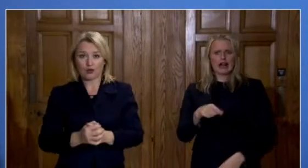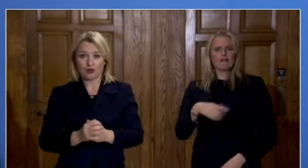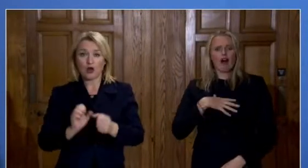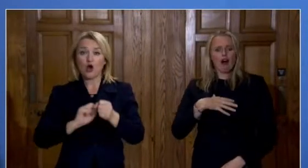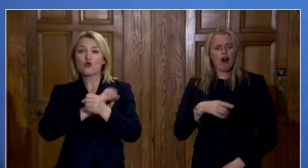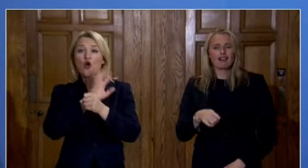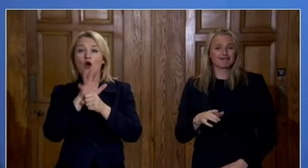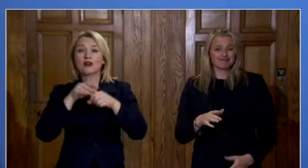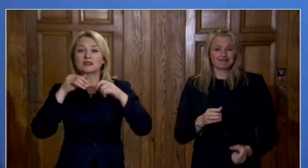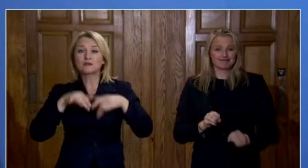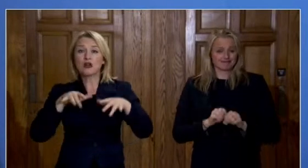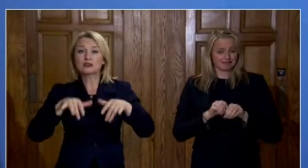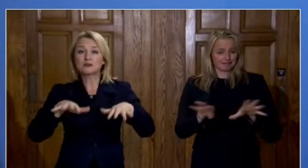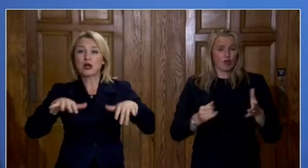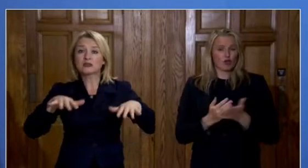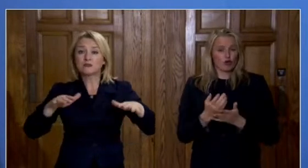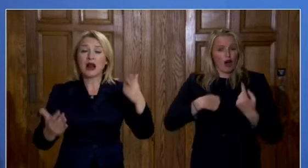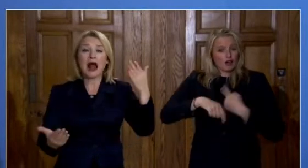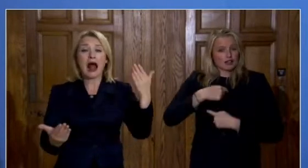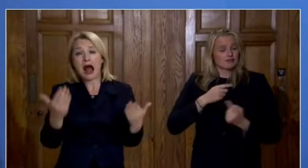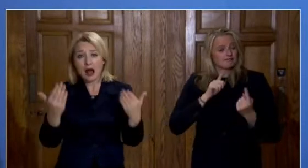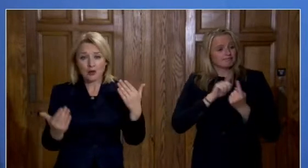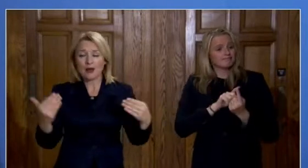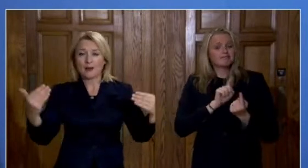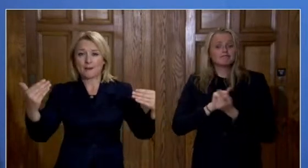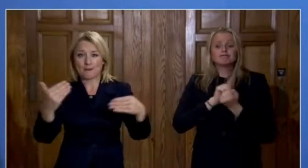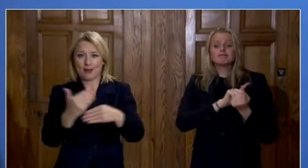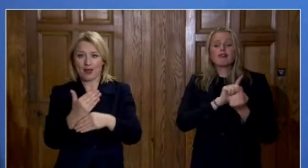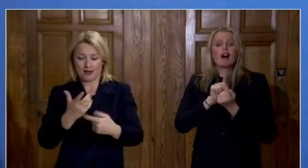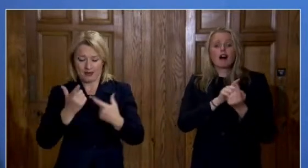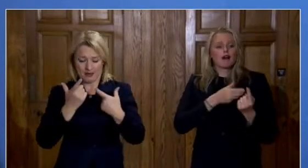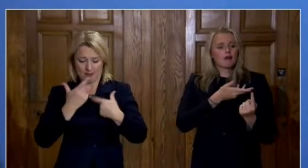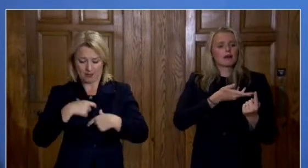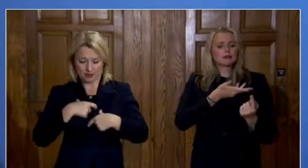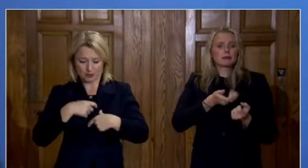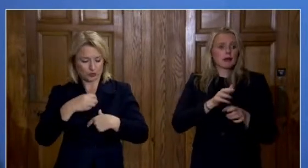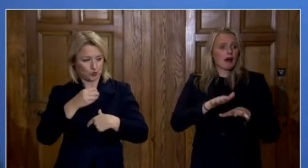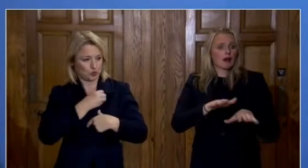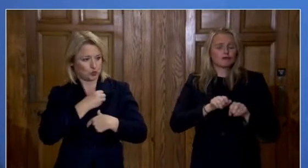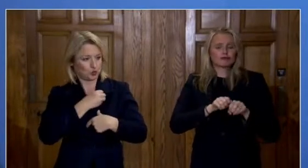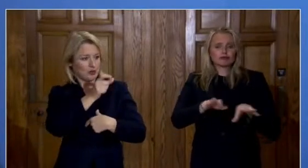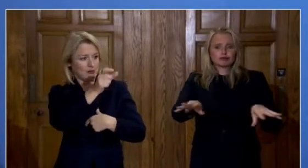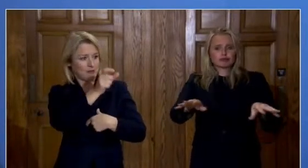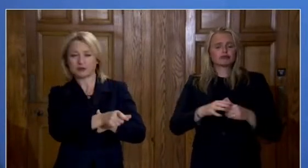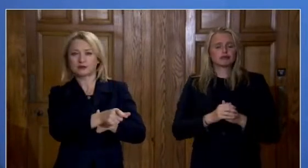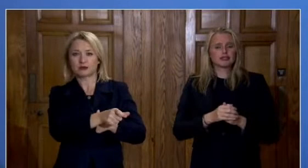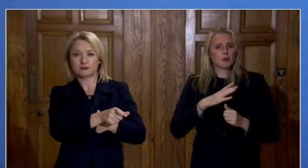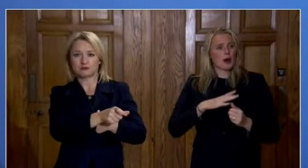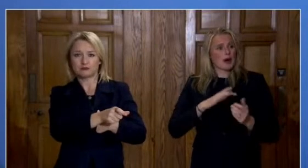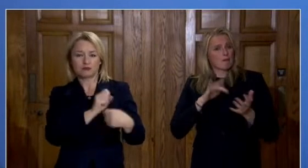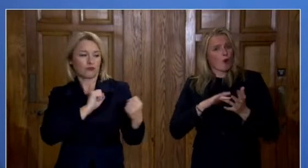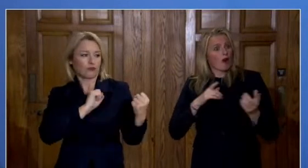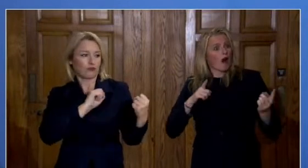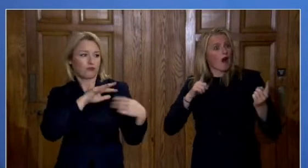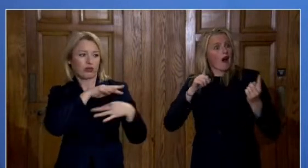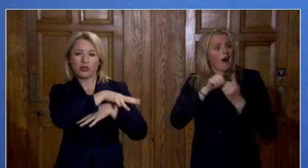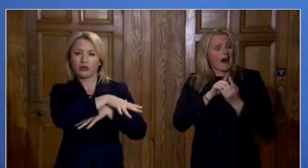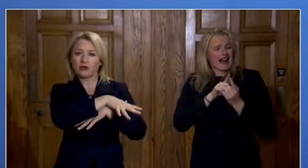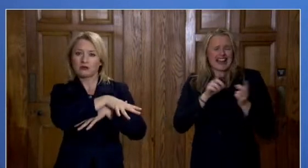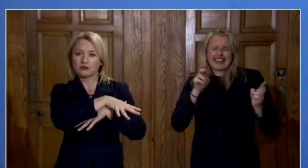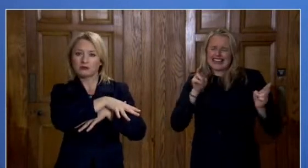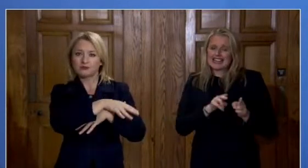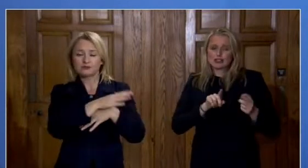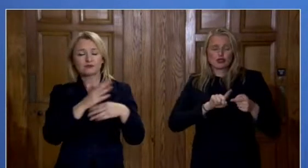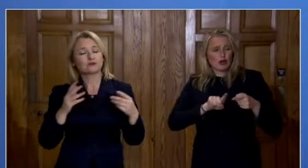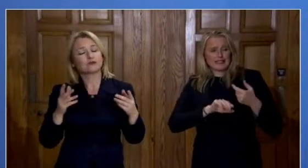We do that through our contacts with each other. That's why we need to reduce those contacts. Keep our distance